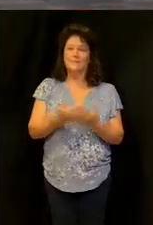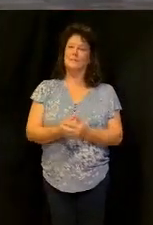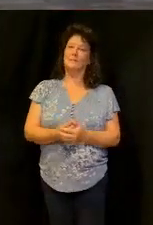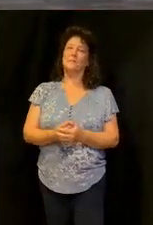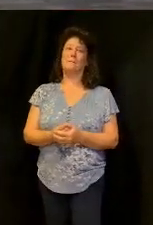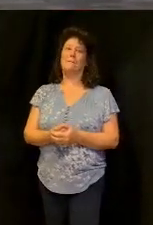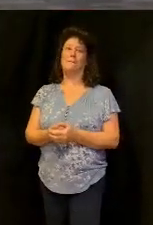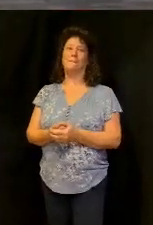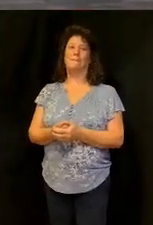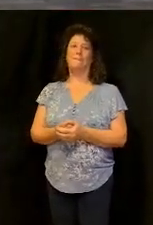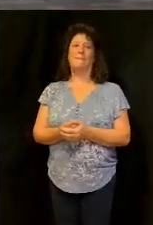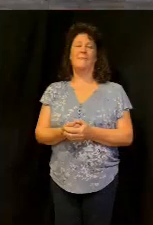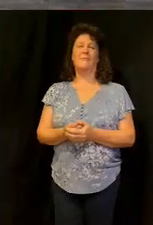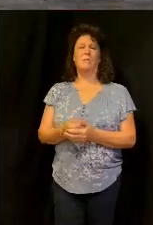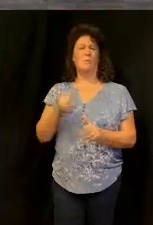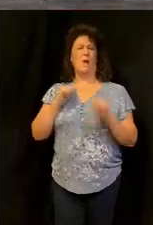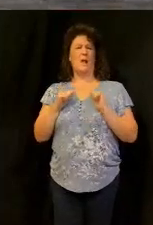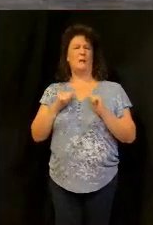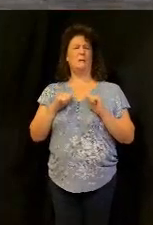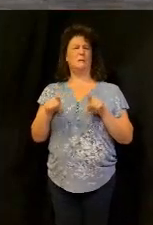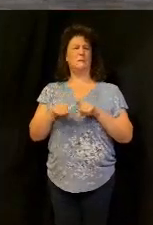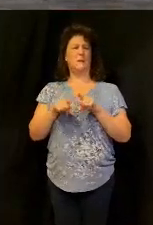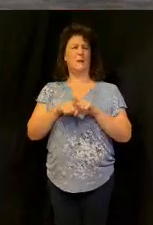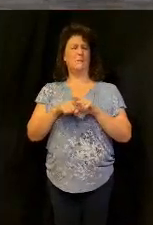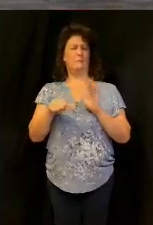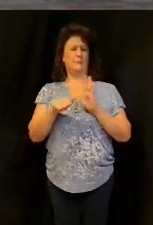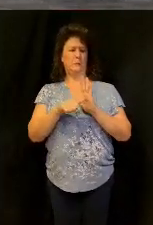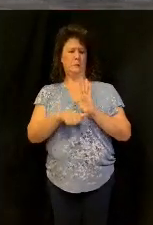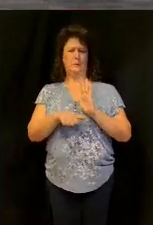you act like you're having a colonoscopy this morning or something you know